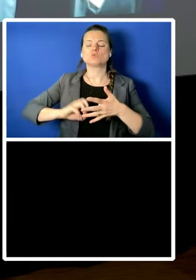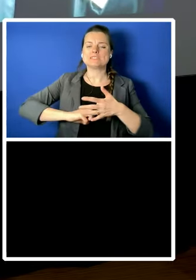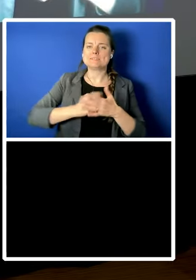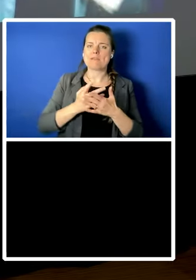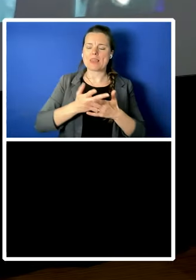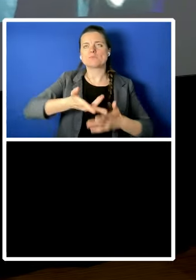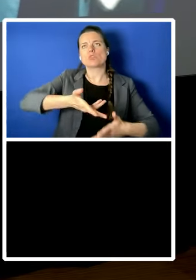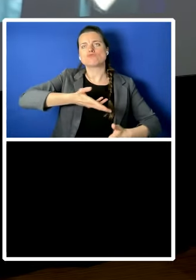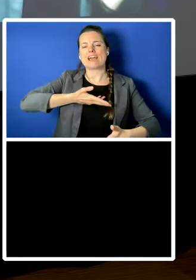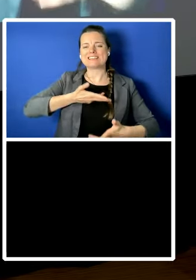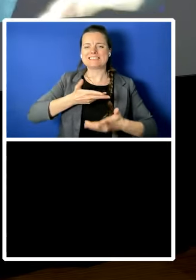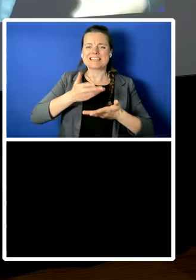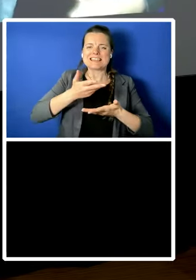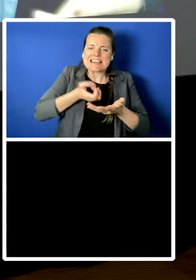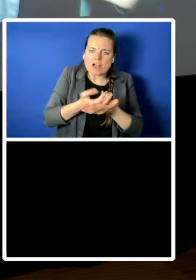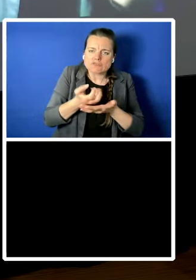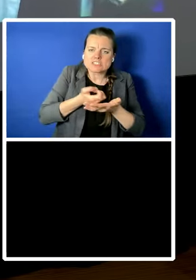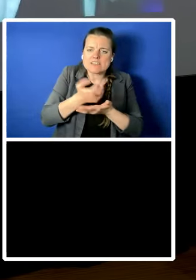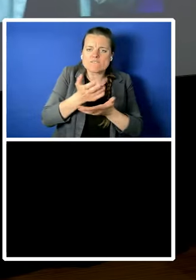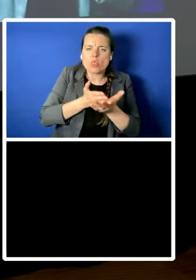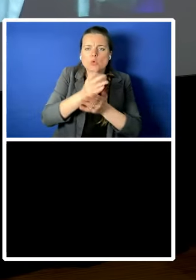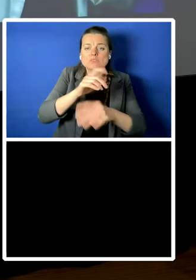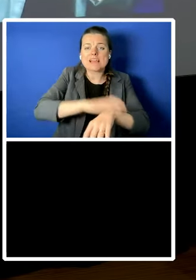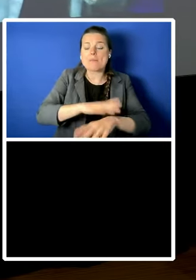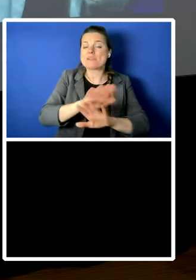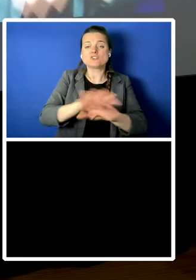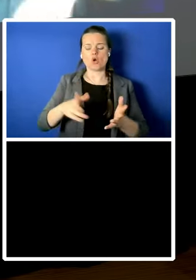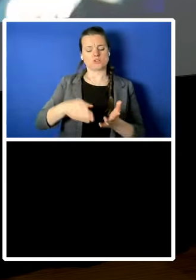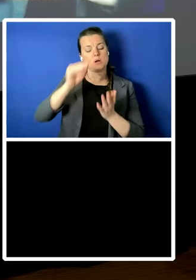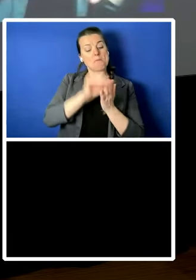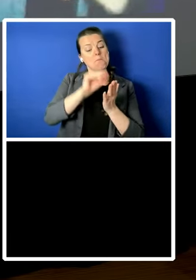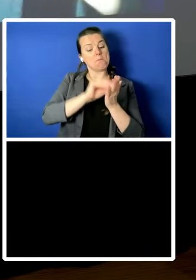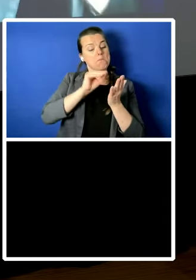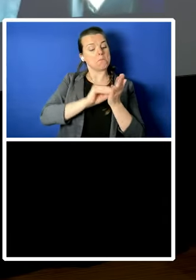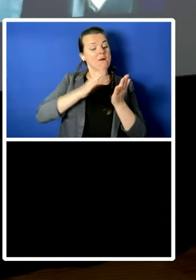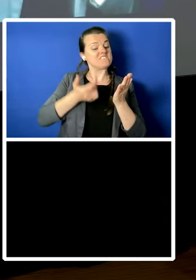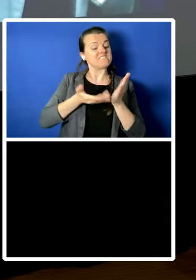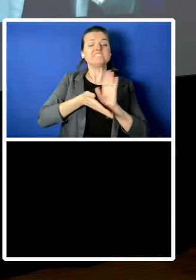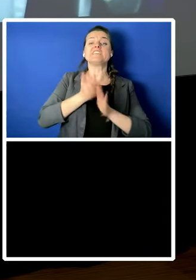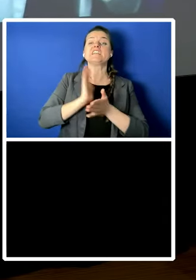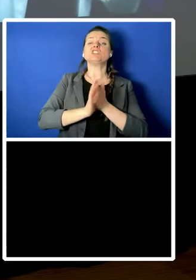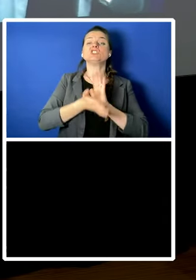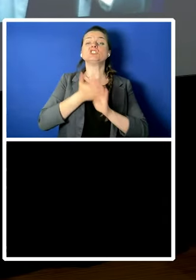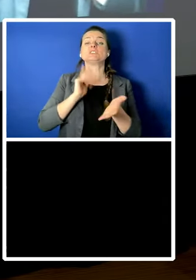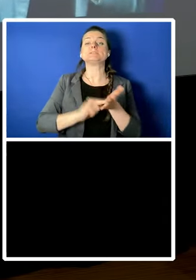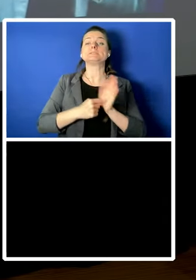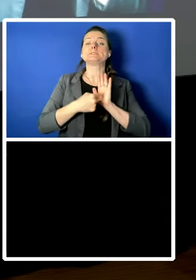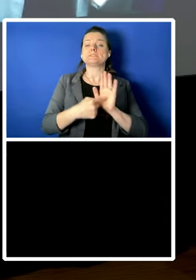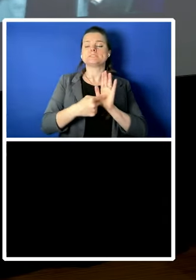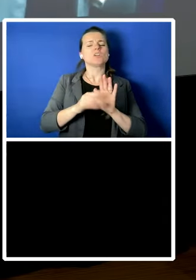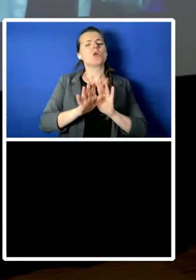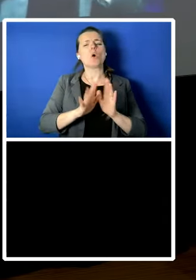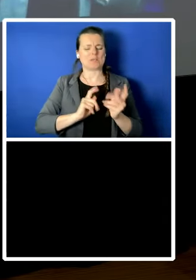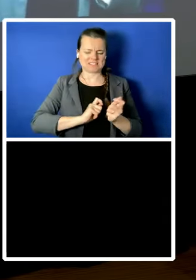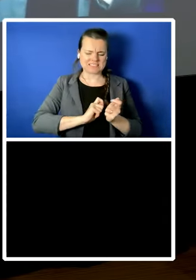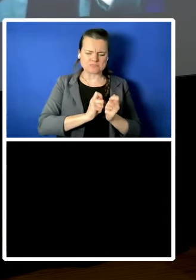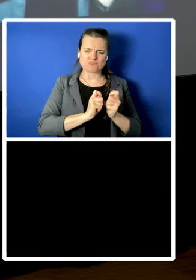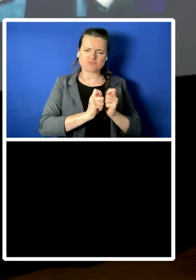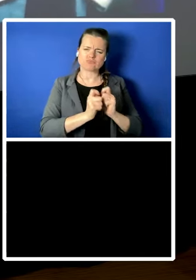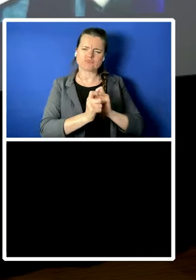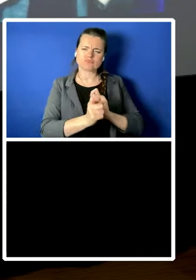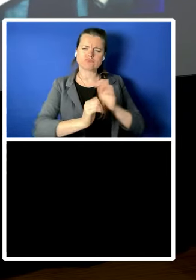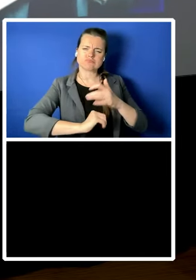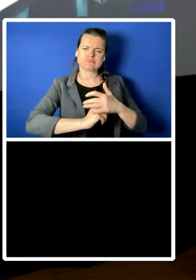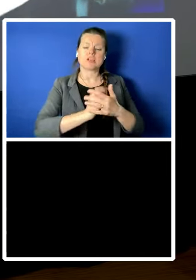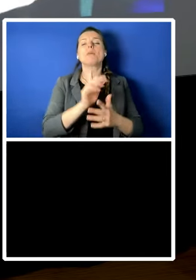set in stone it evolves with the ages so there are positive obligations on the state we talk about equal treatment as the key